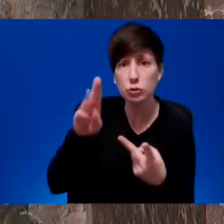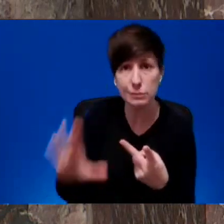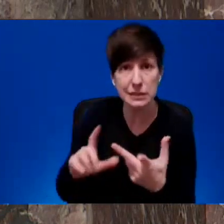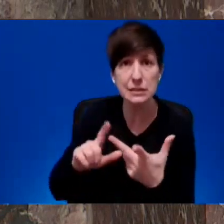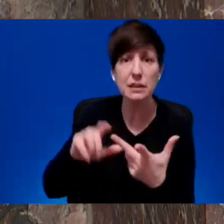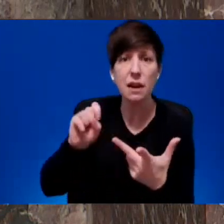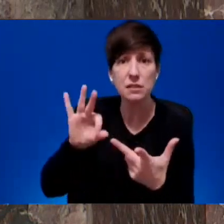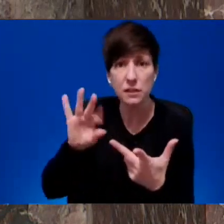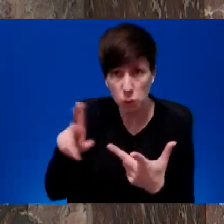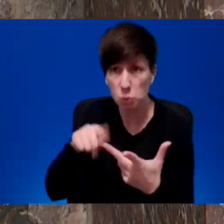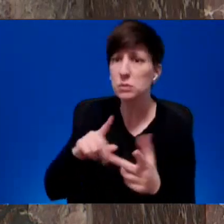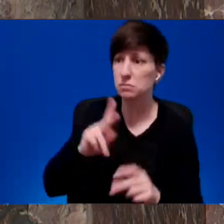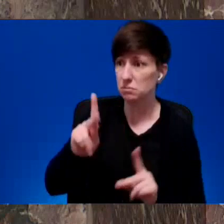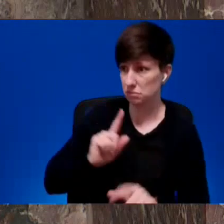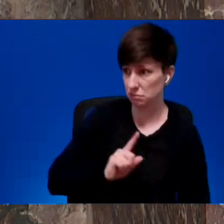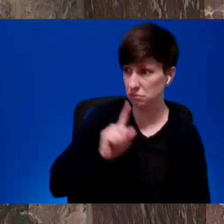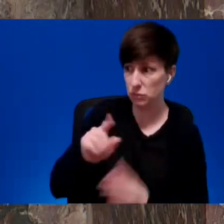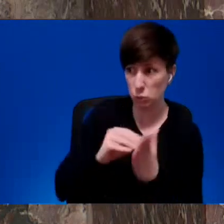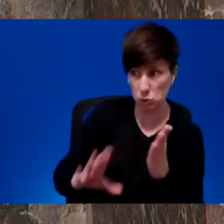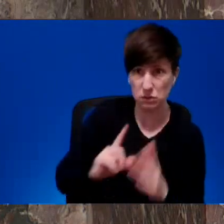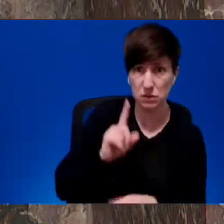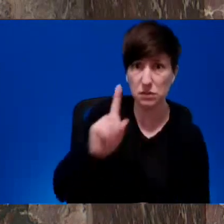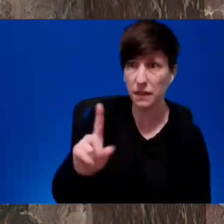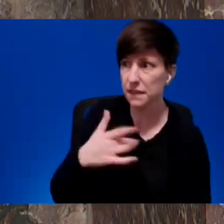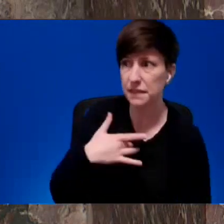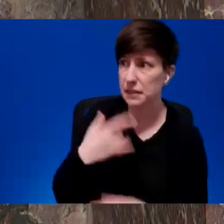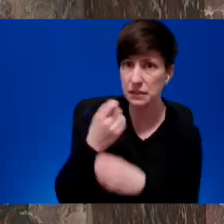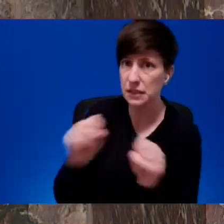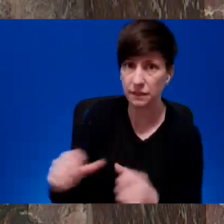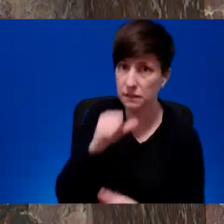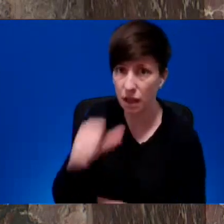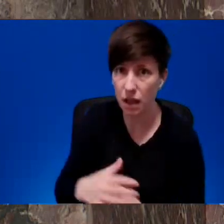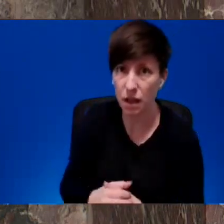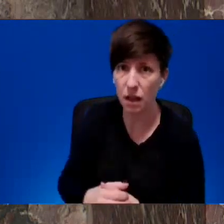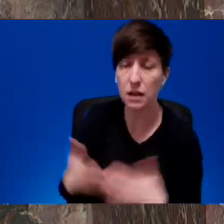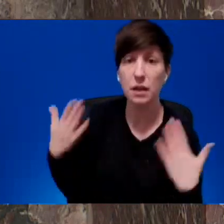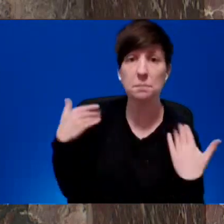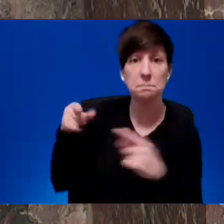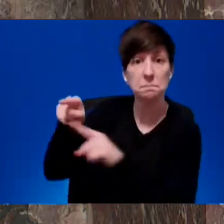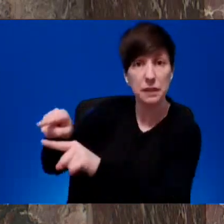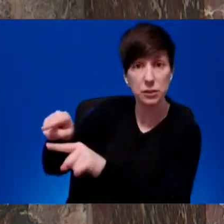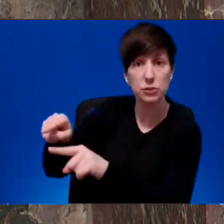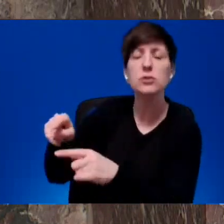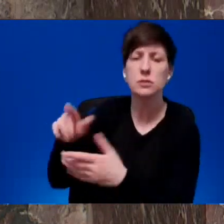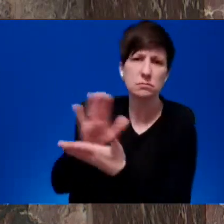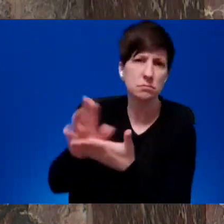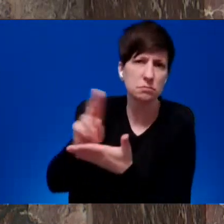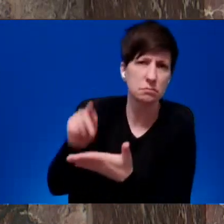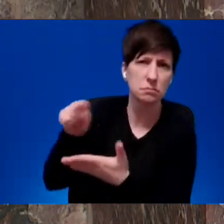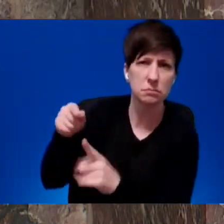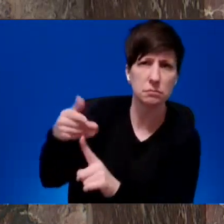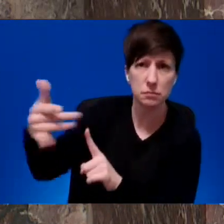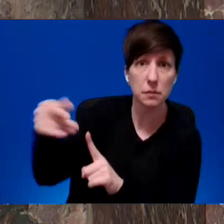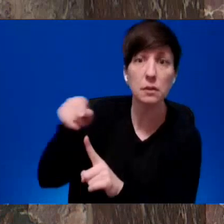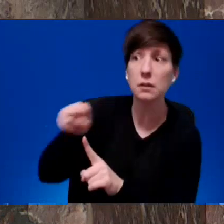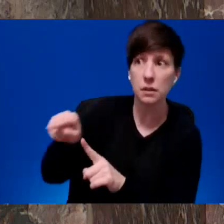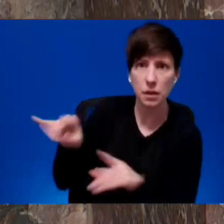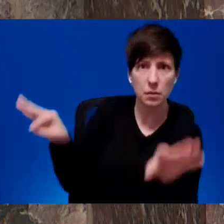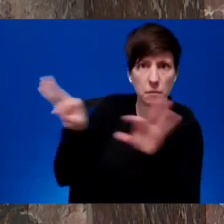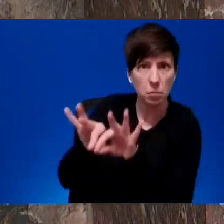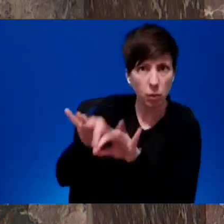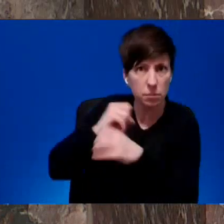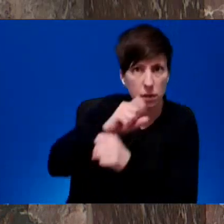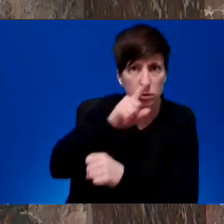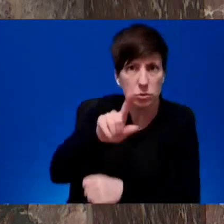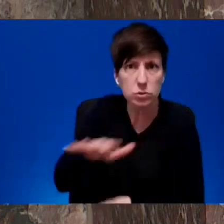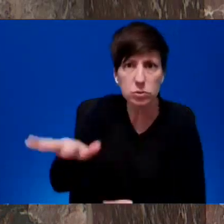The current Minister of Postsecondary Education and Future Skills has the responsibility to ensure that our universities and colleges are positive